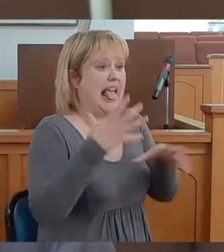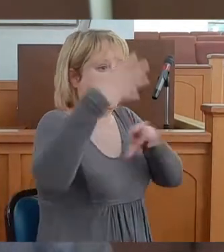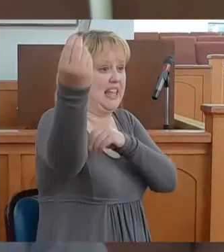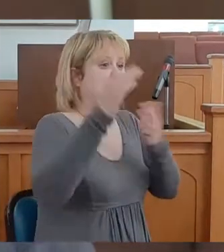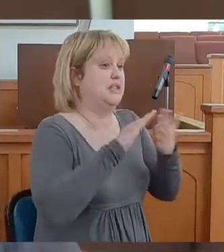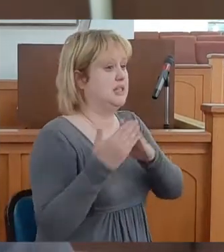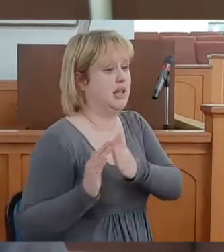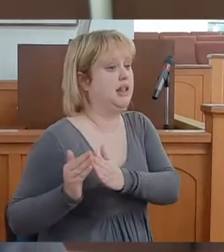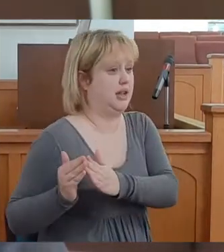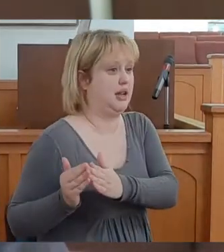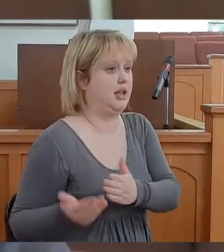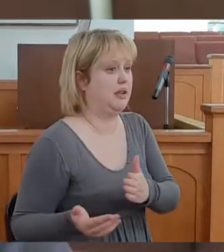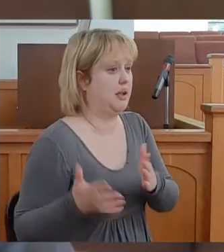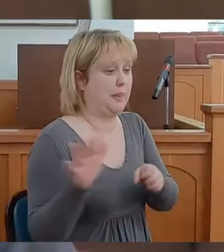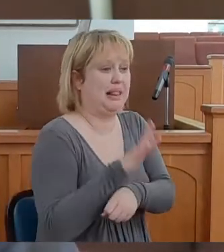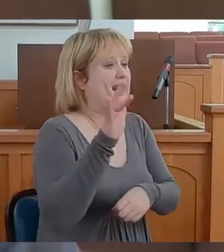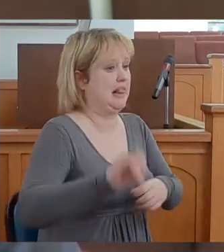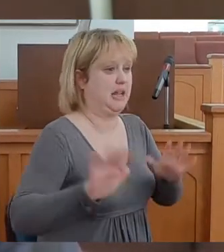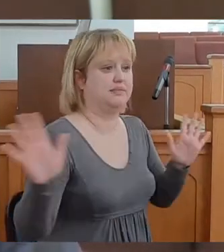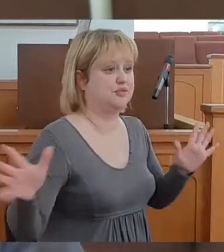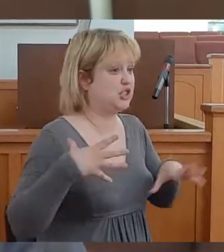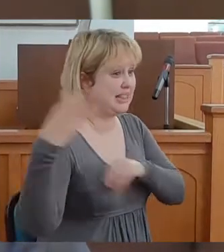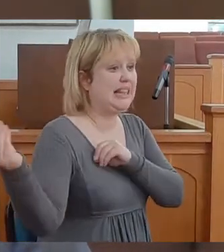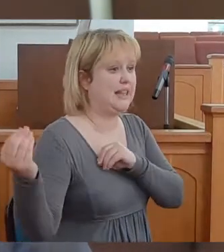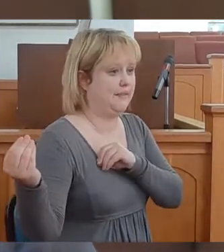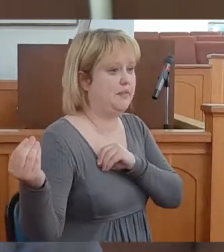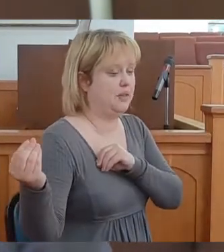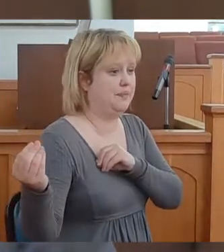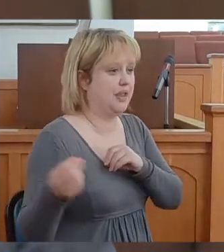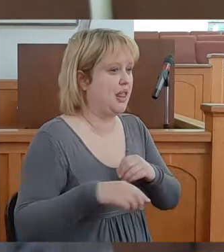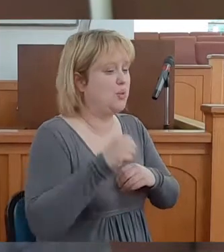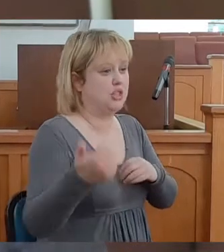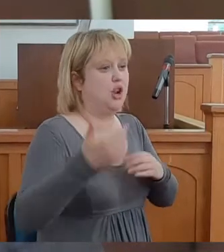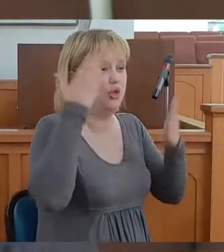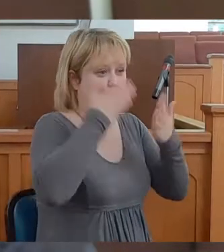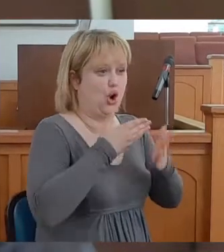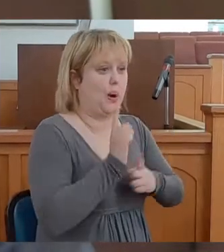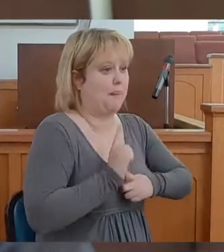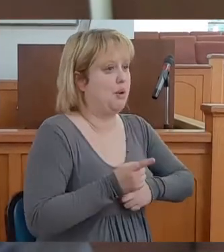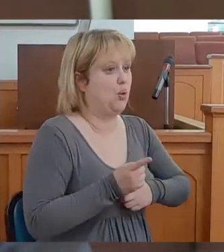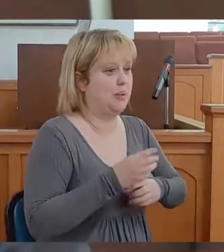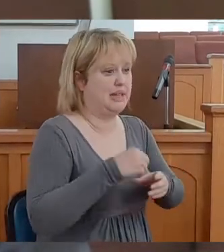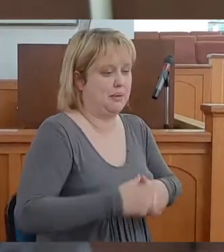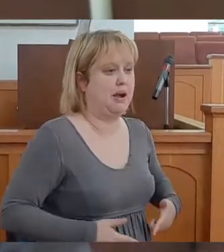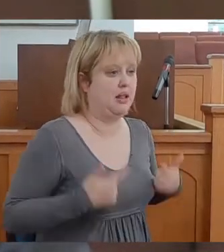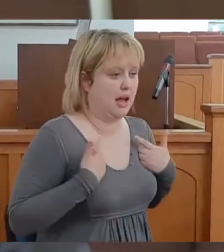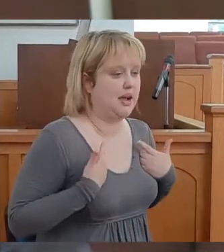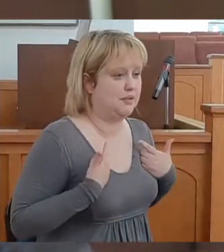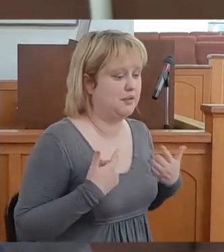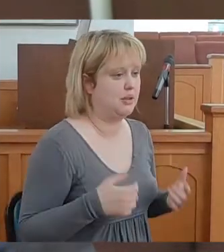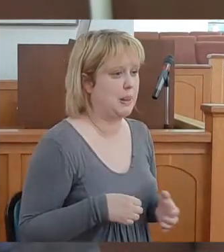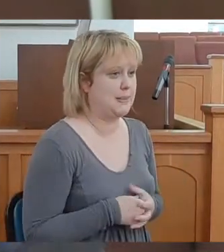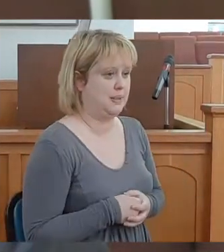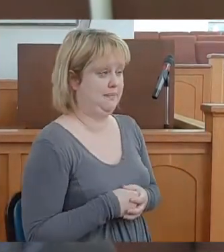city of Philadelphia. That was another dark moment in my life.